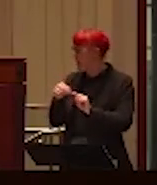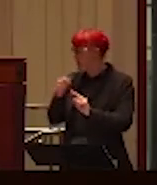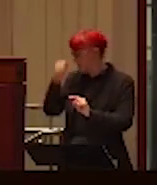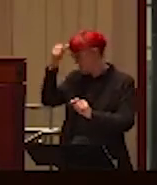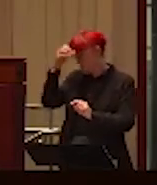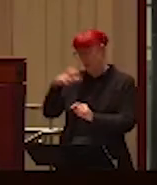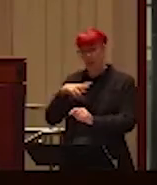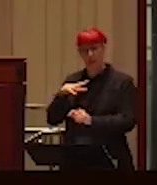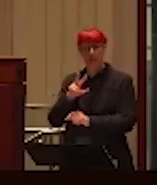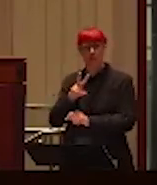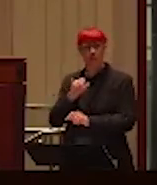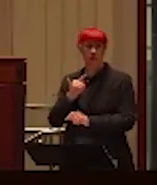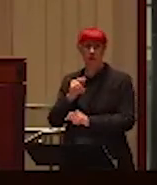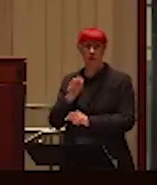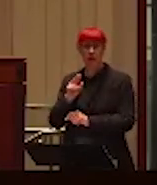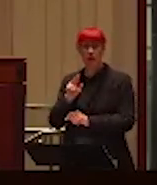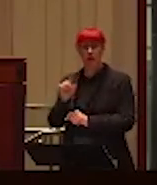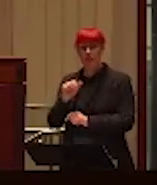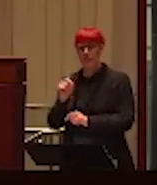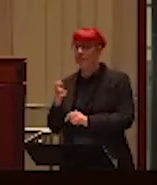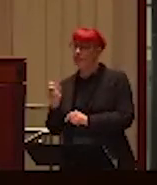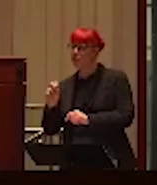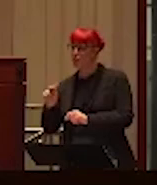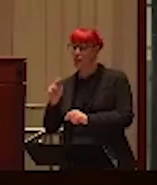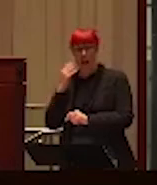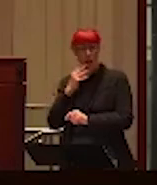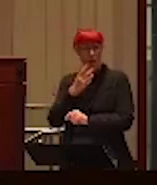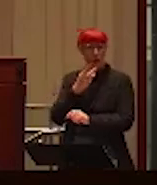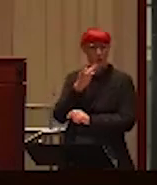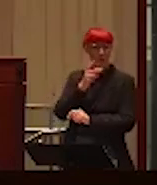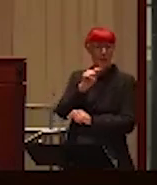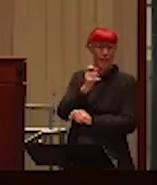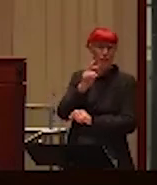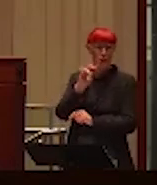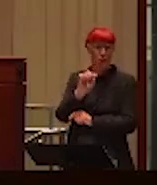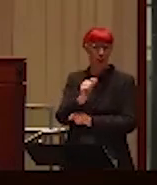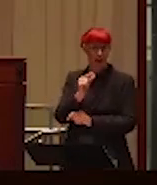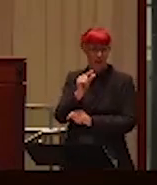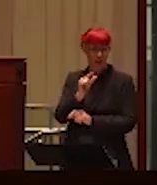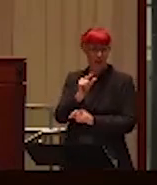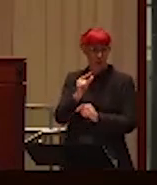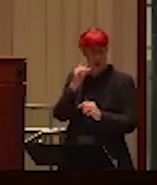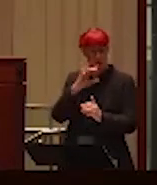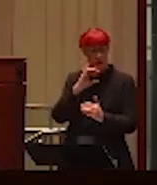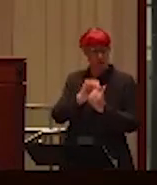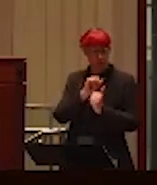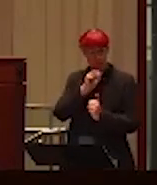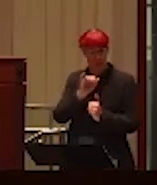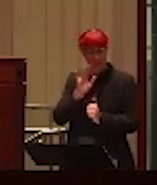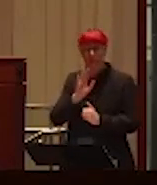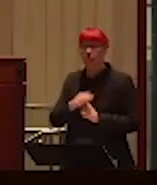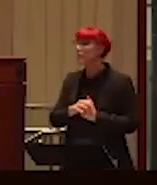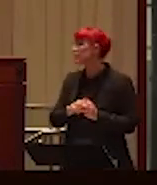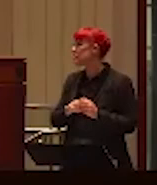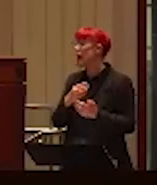well, that's a controversial term. So, the Sterlings would like that. Uh, but whatever the case, however you define it, I would also say I've written a